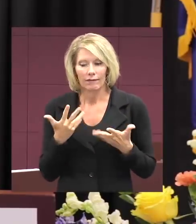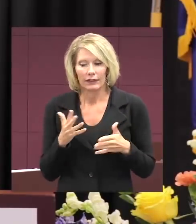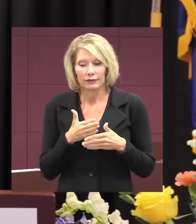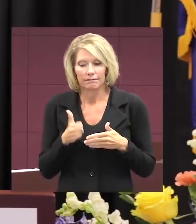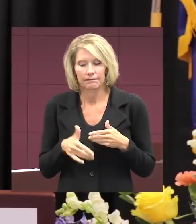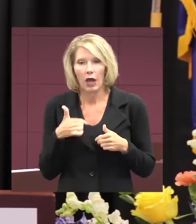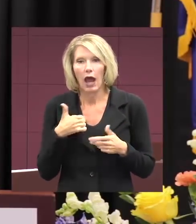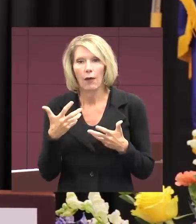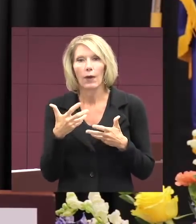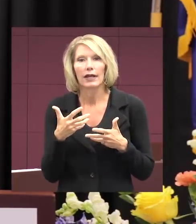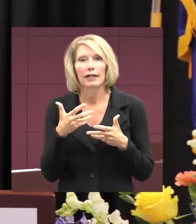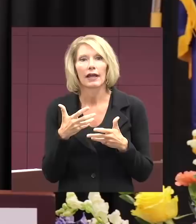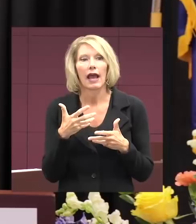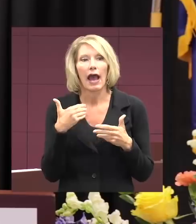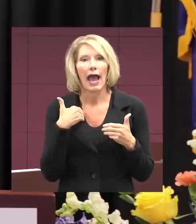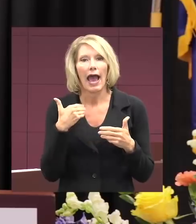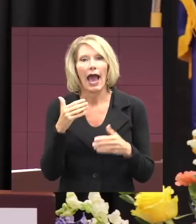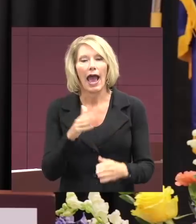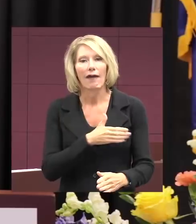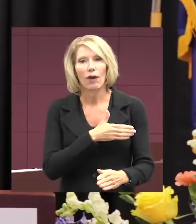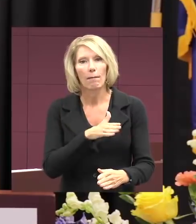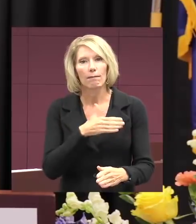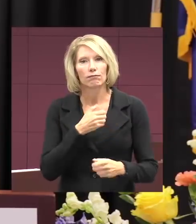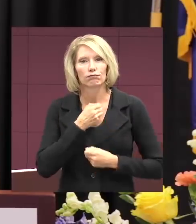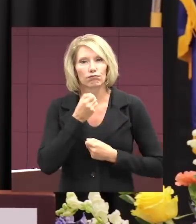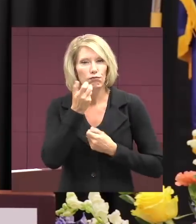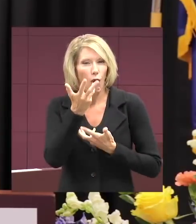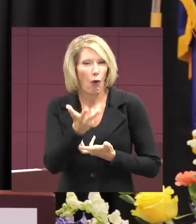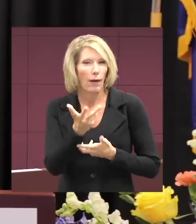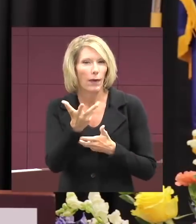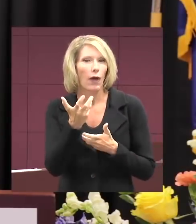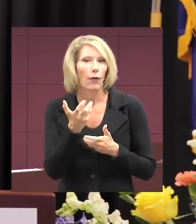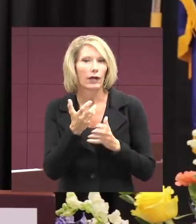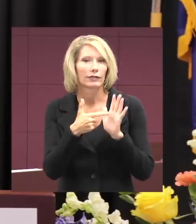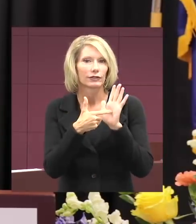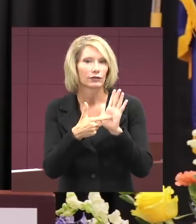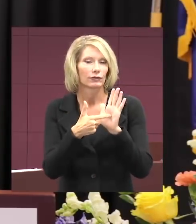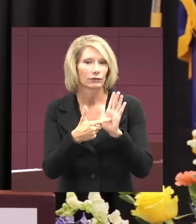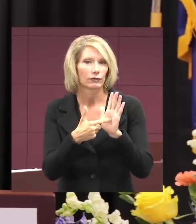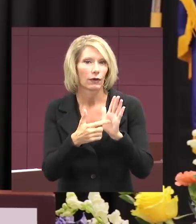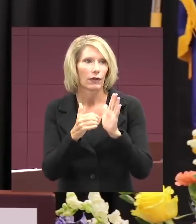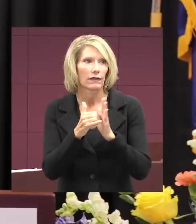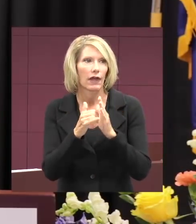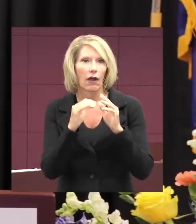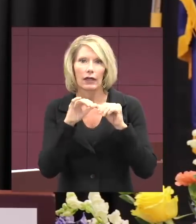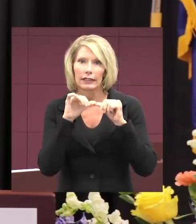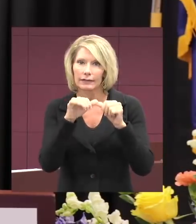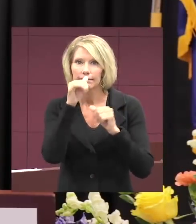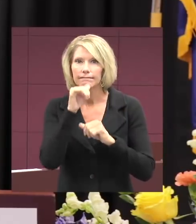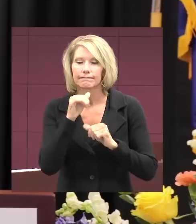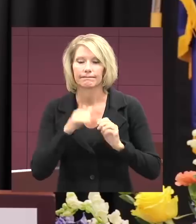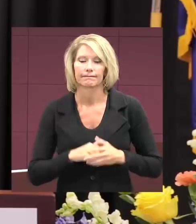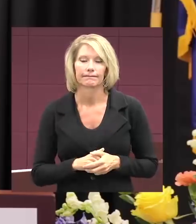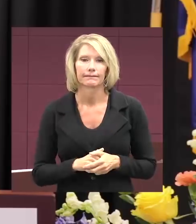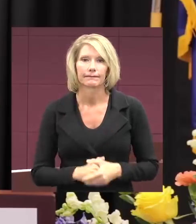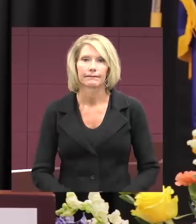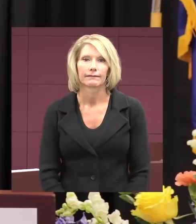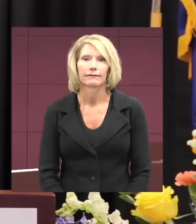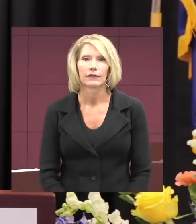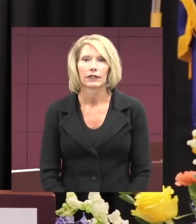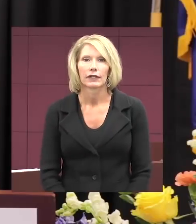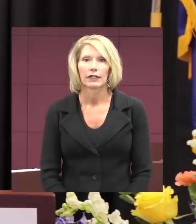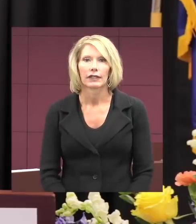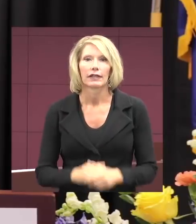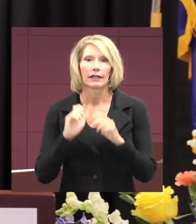I would like to leave you all with a poem, which I believe is truly demonstrates you all's perseverance. The